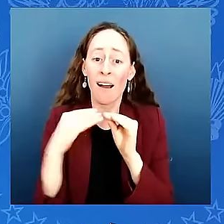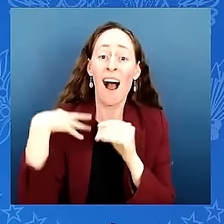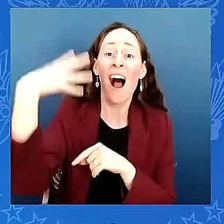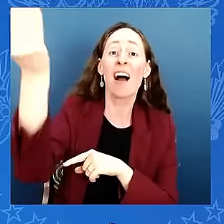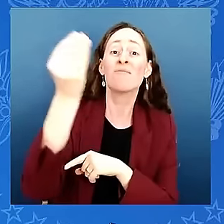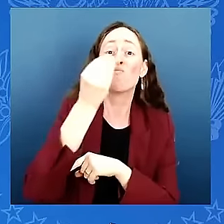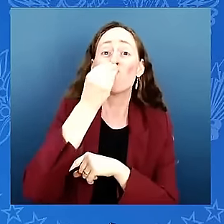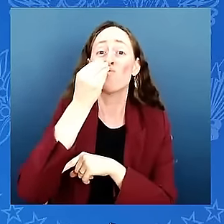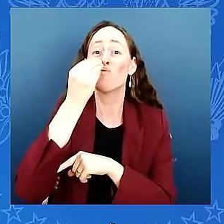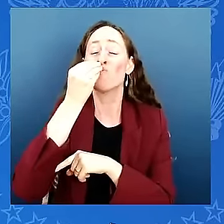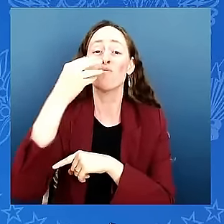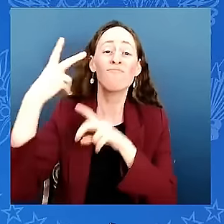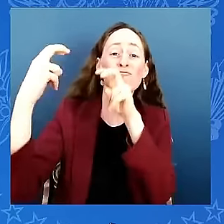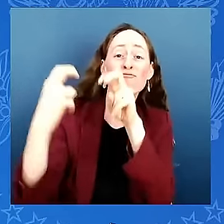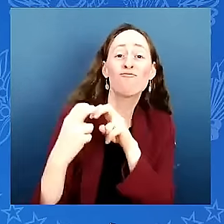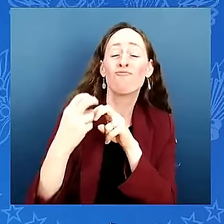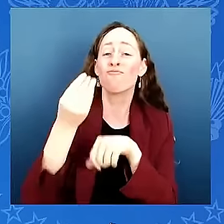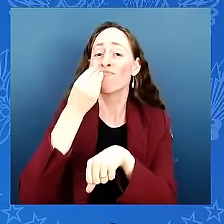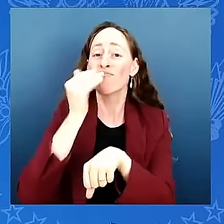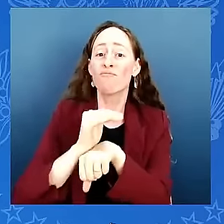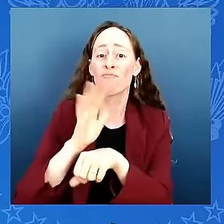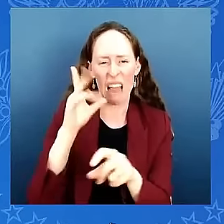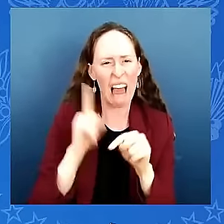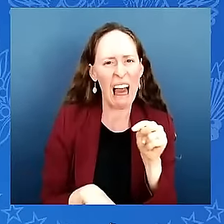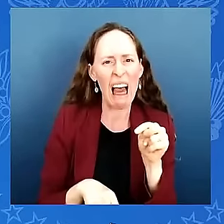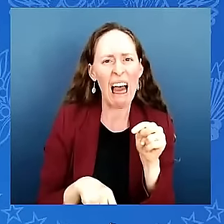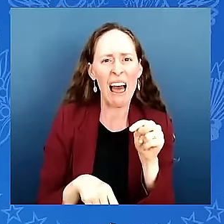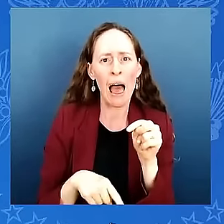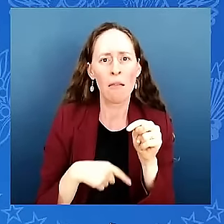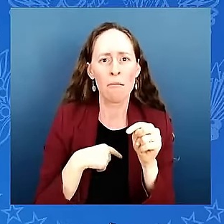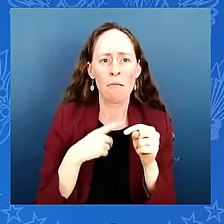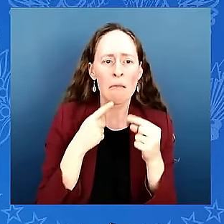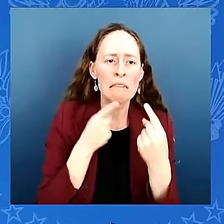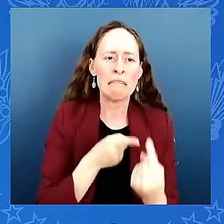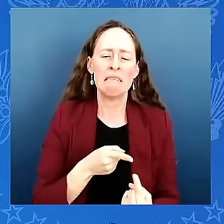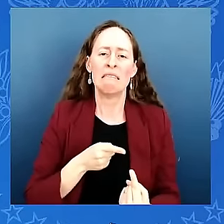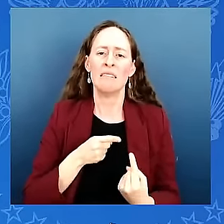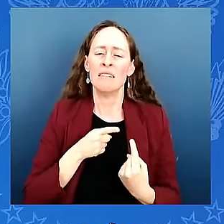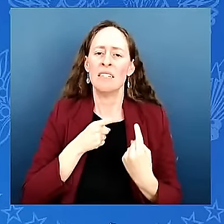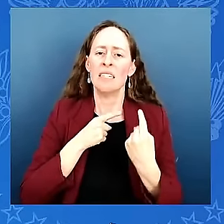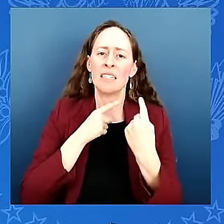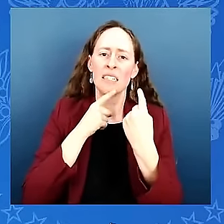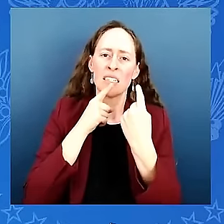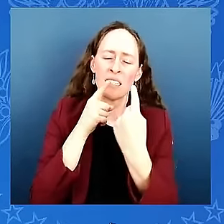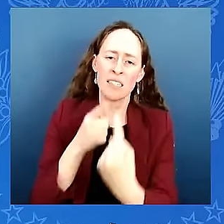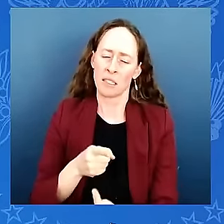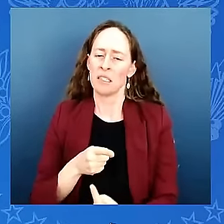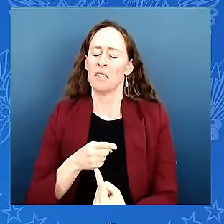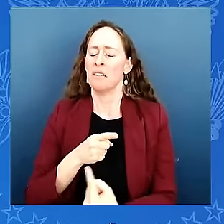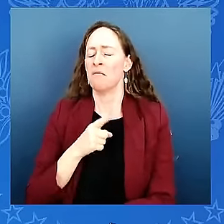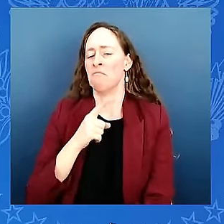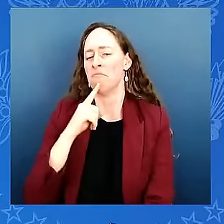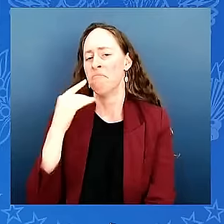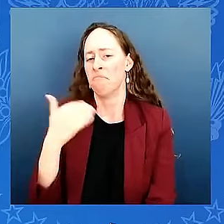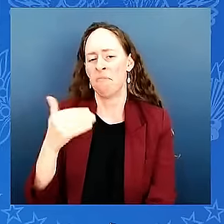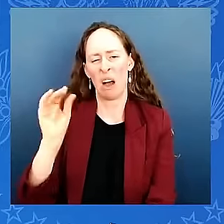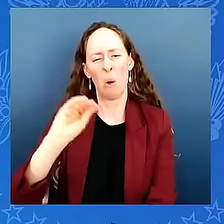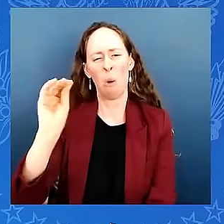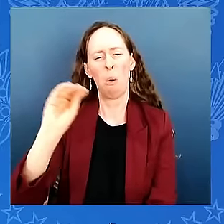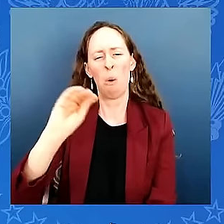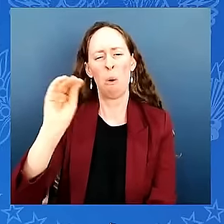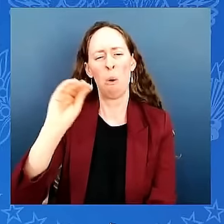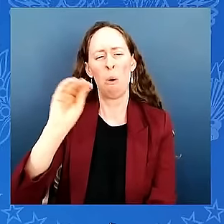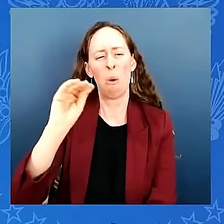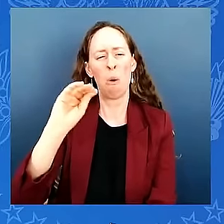and i thought no one would ever take on big pharma as they held patients like me hostage with monopolies over my